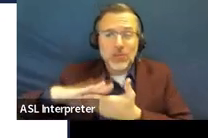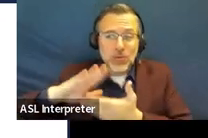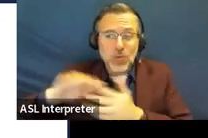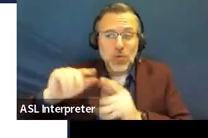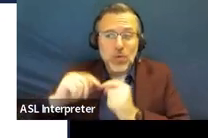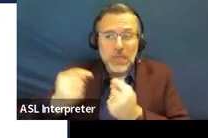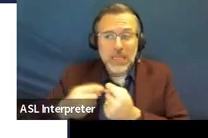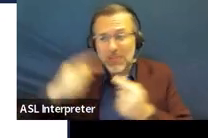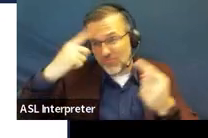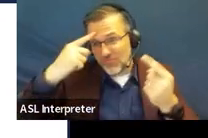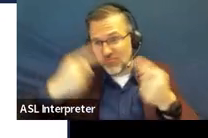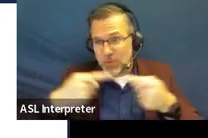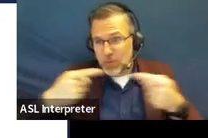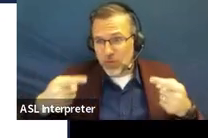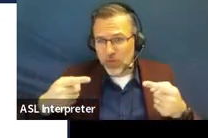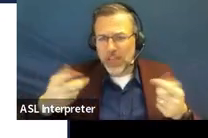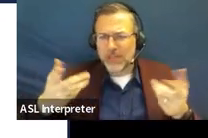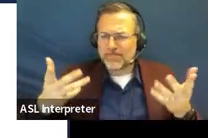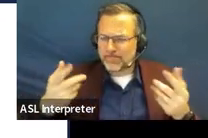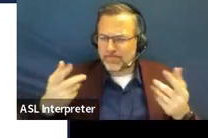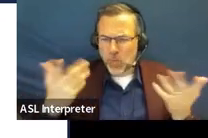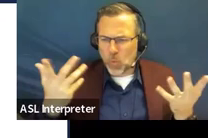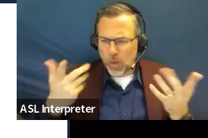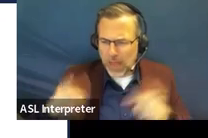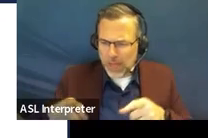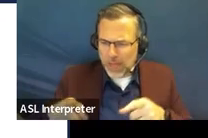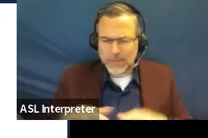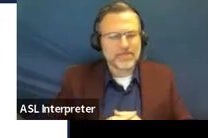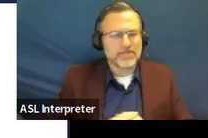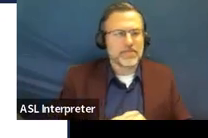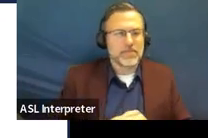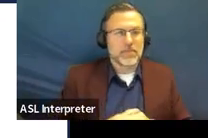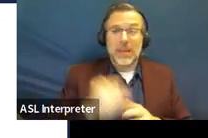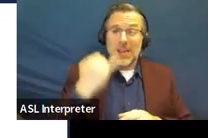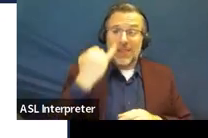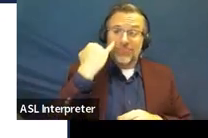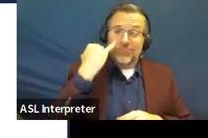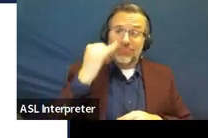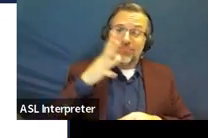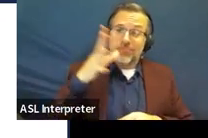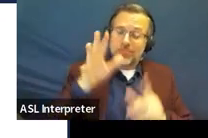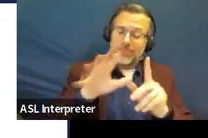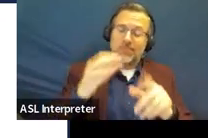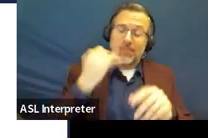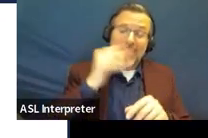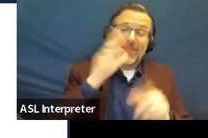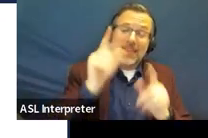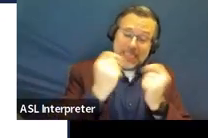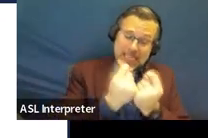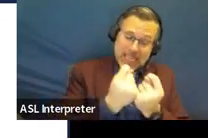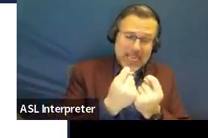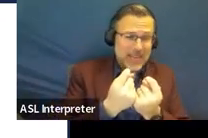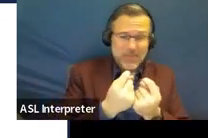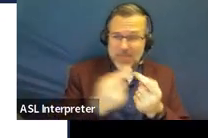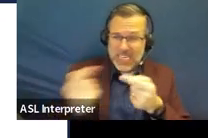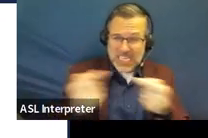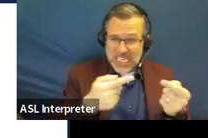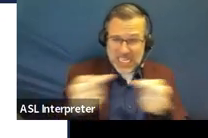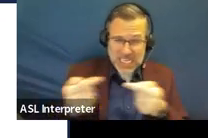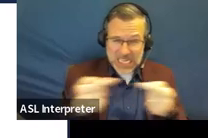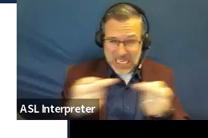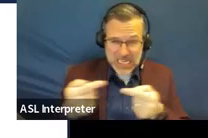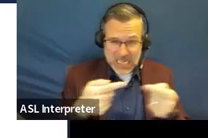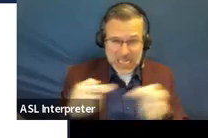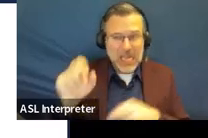IEP meeting. And so if the team cannot reach consensus, the SAU must provide the parents with